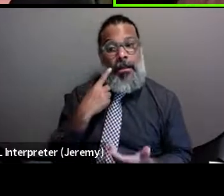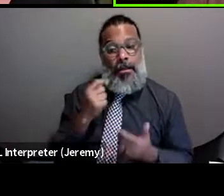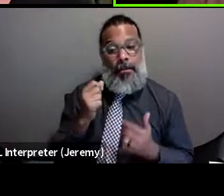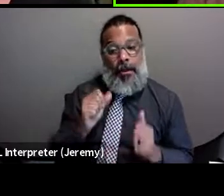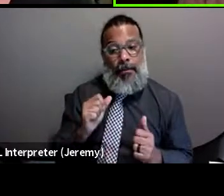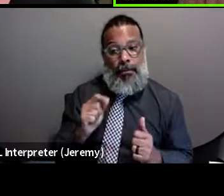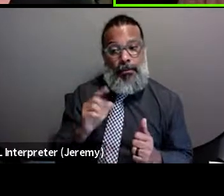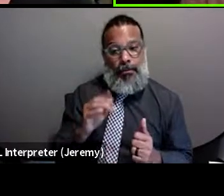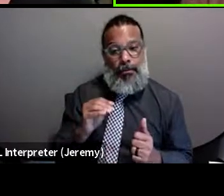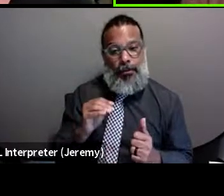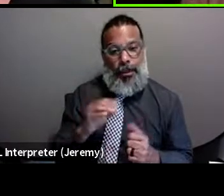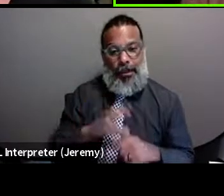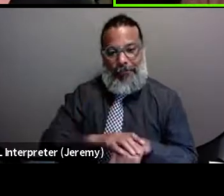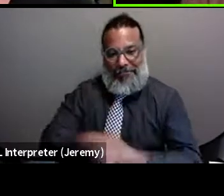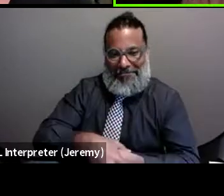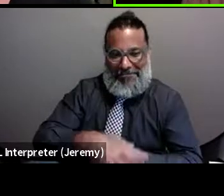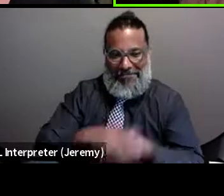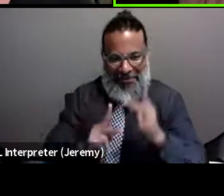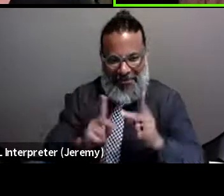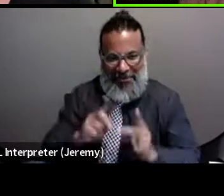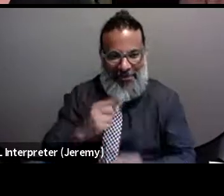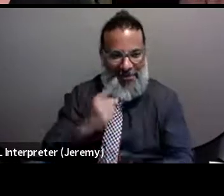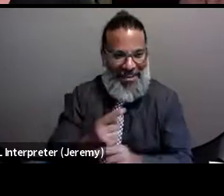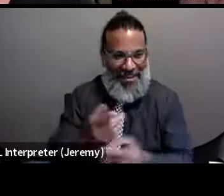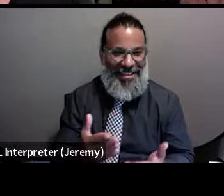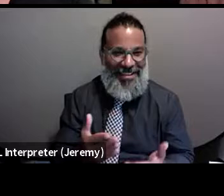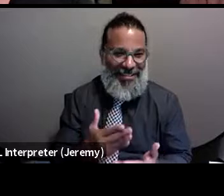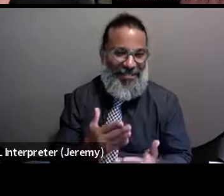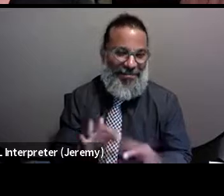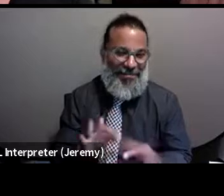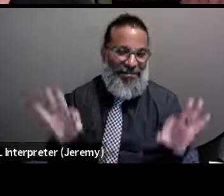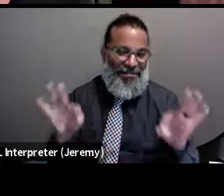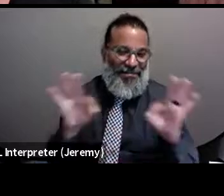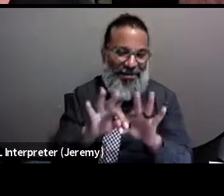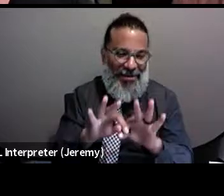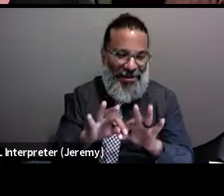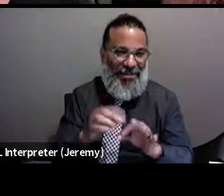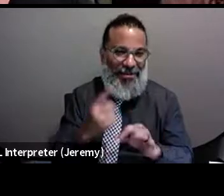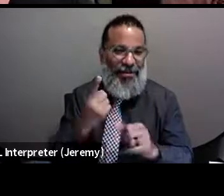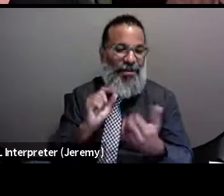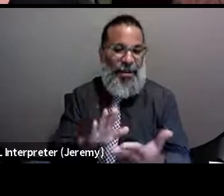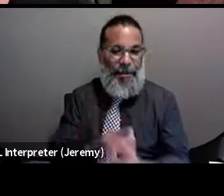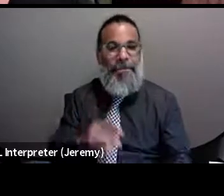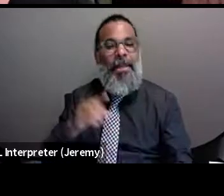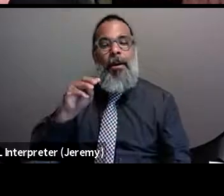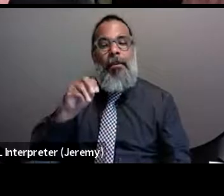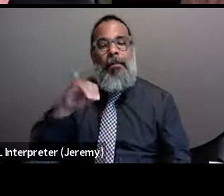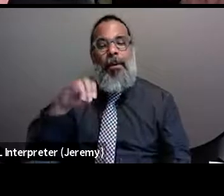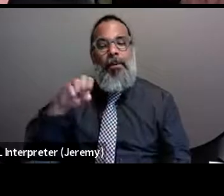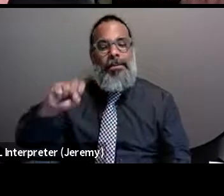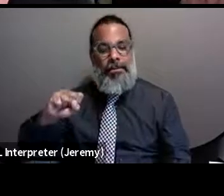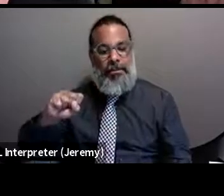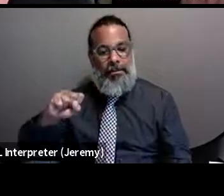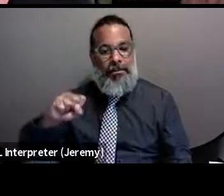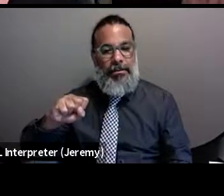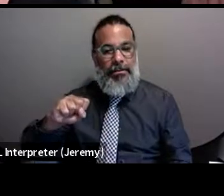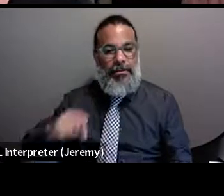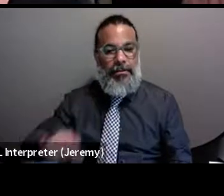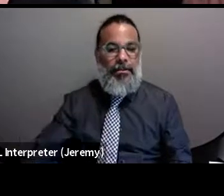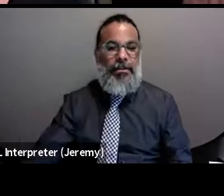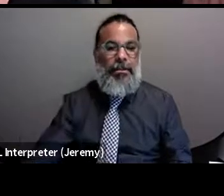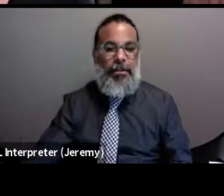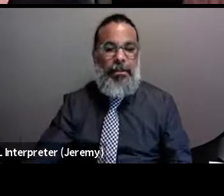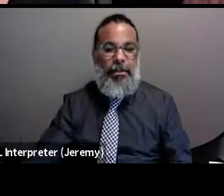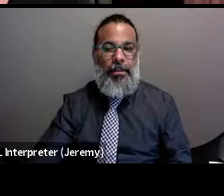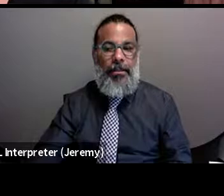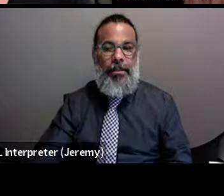the right thing, I think could be one way. Well, one quick comment about quality of life. I think it would be important for us